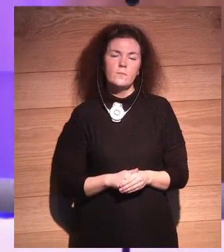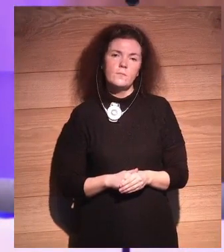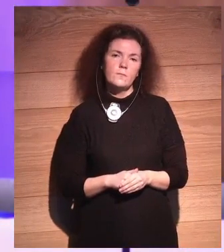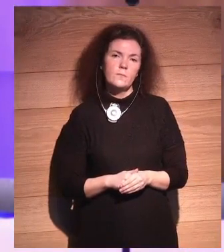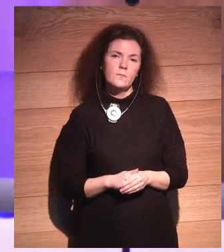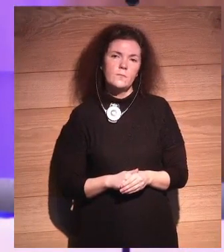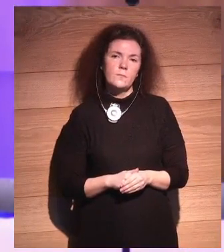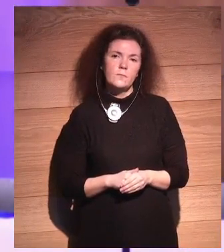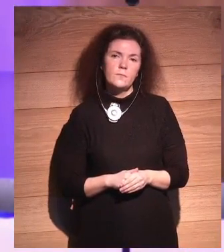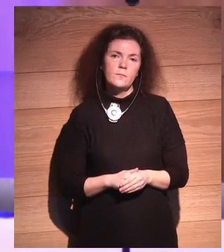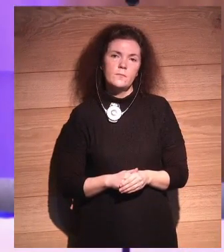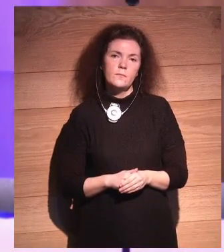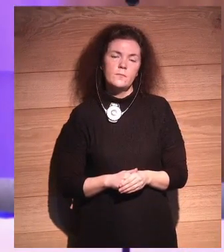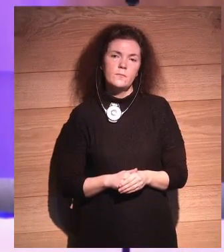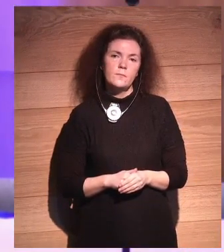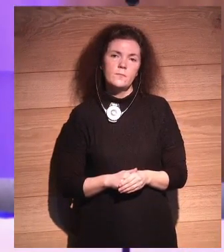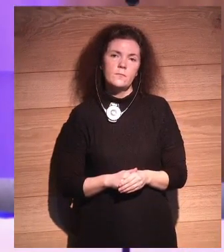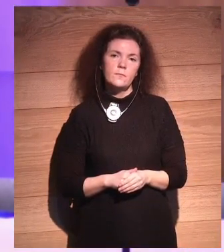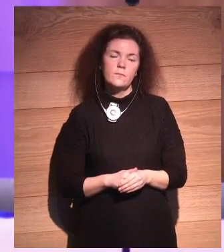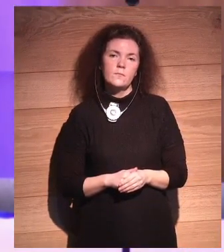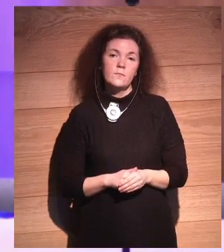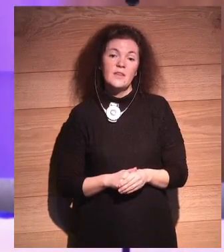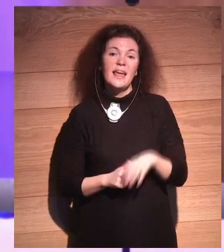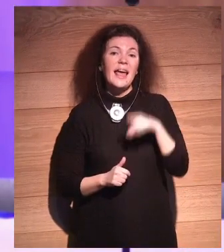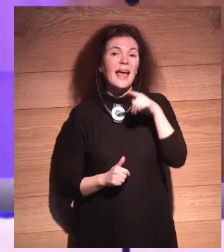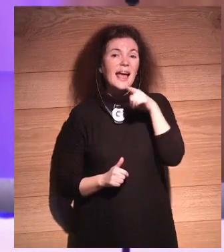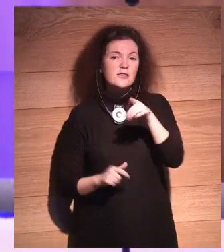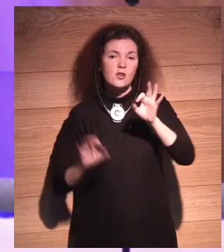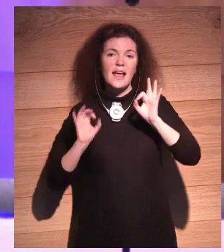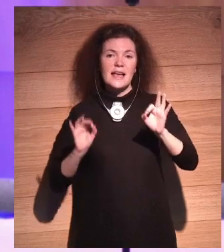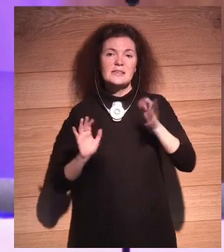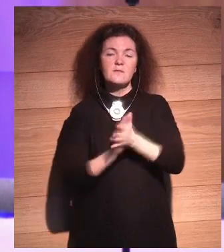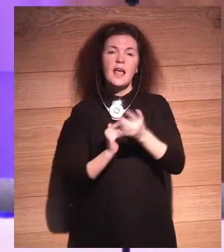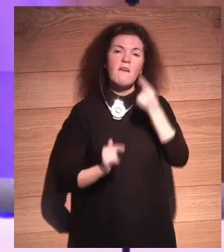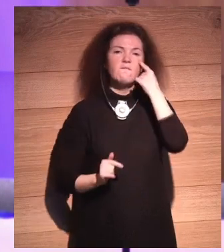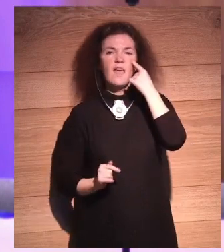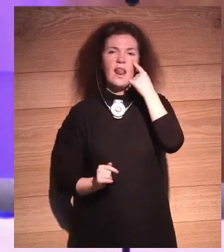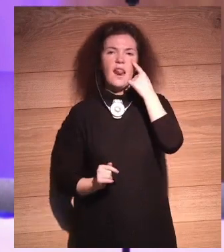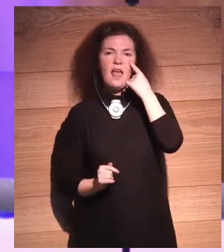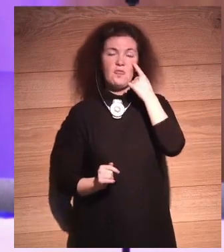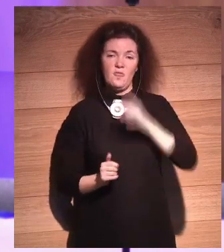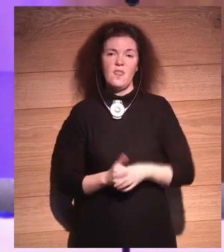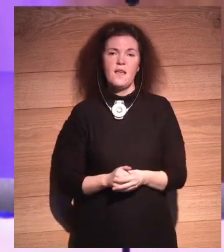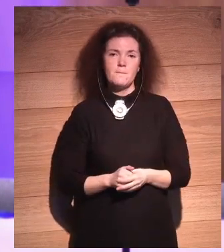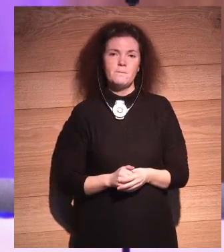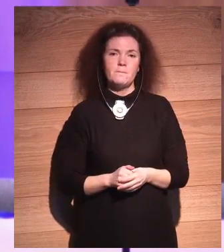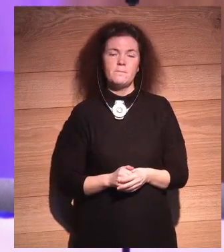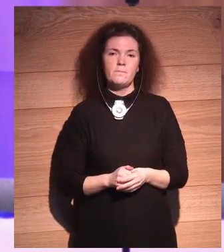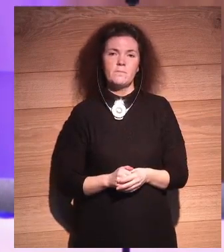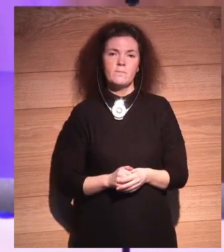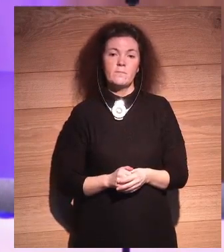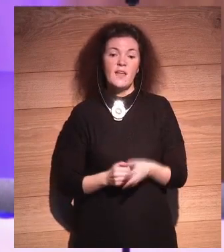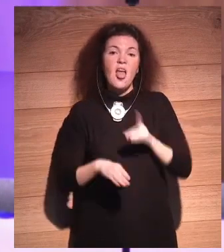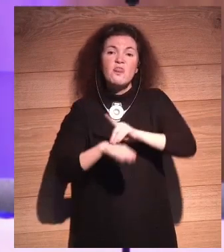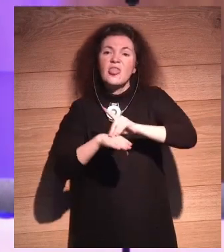This is surveillance. And these stockpiles of personal data serve only to enrich